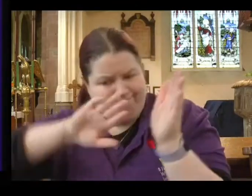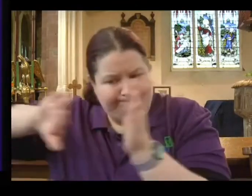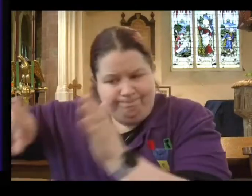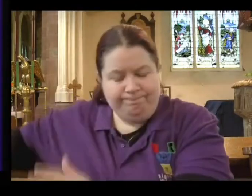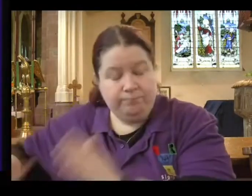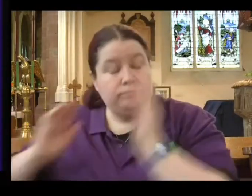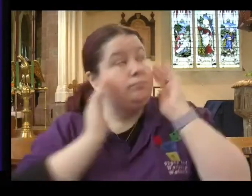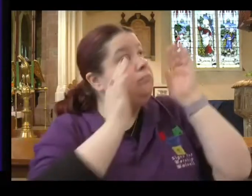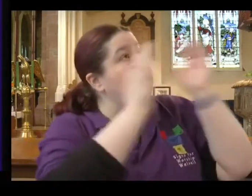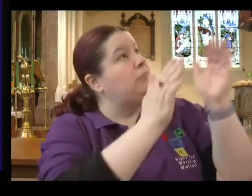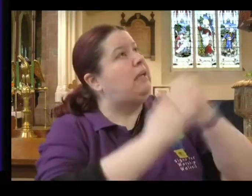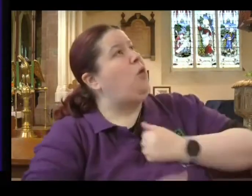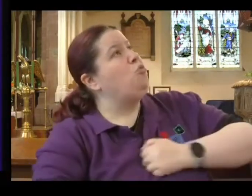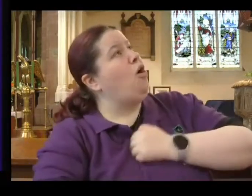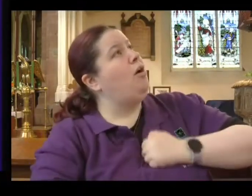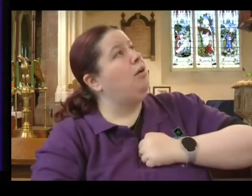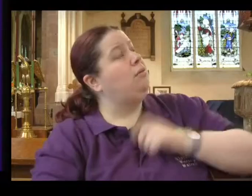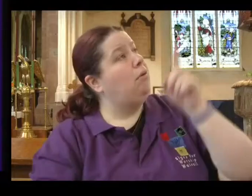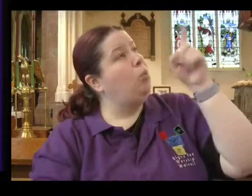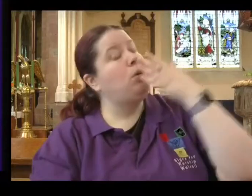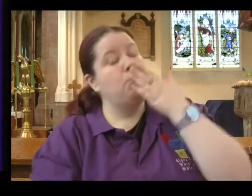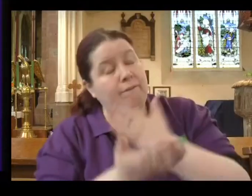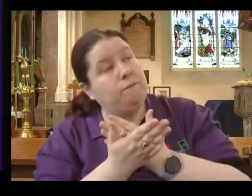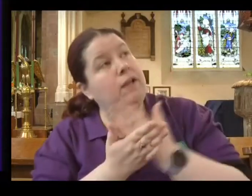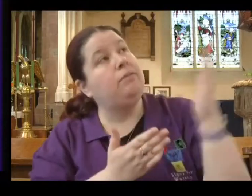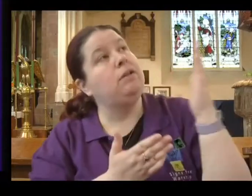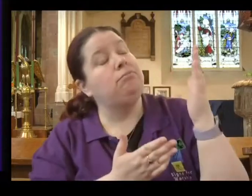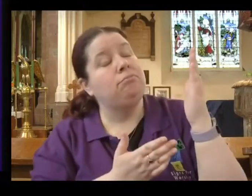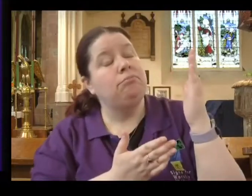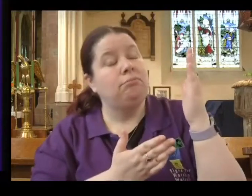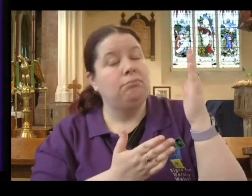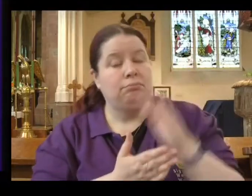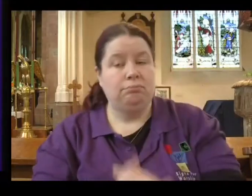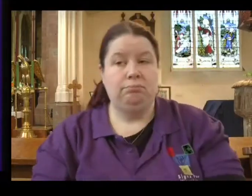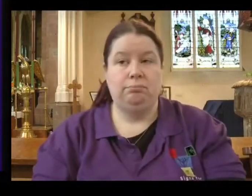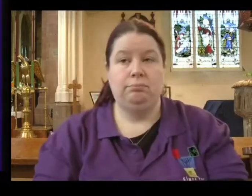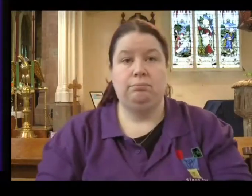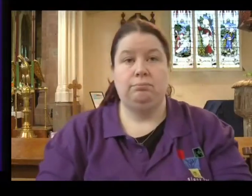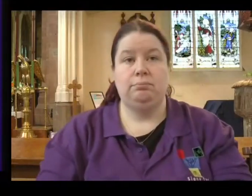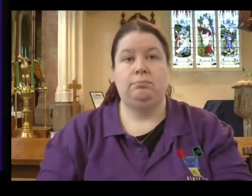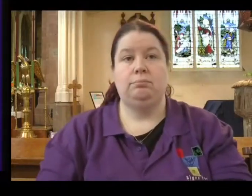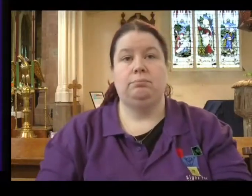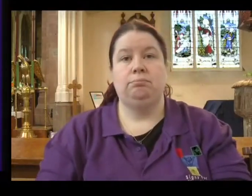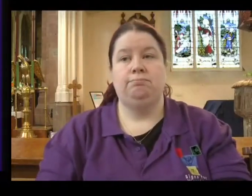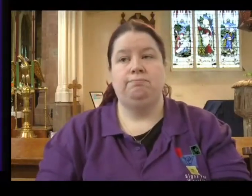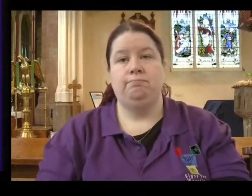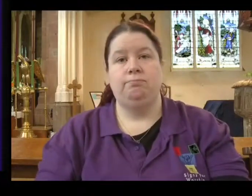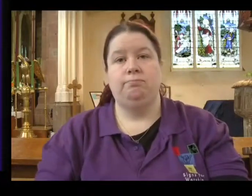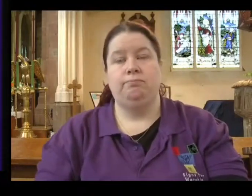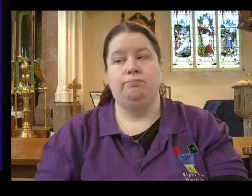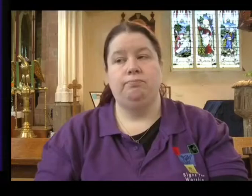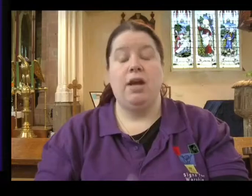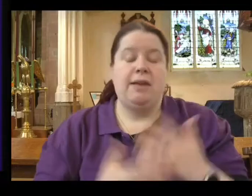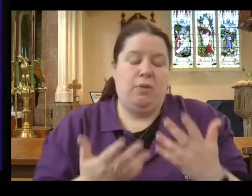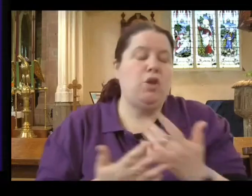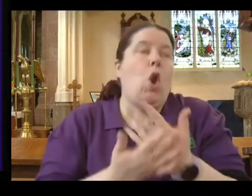And you can be forgiven. Just like that boy on the train I talked about earlier on in the service. Now there's much more that can be said